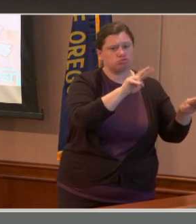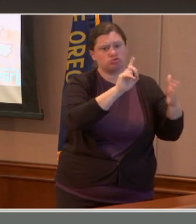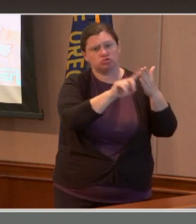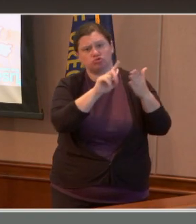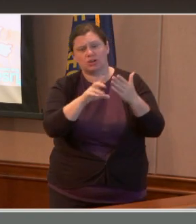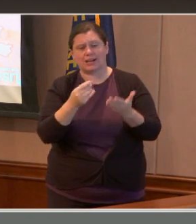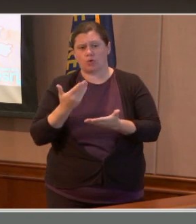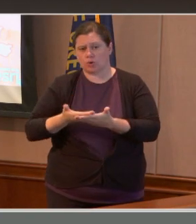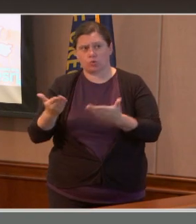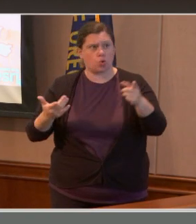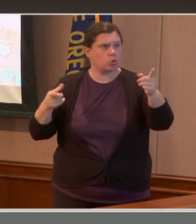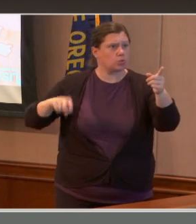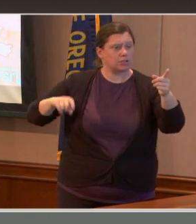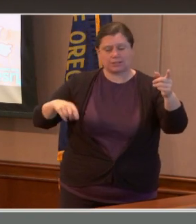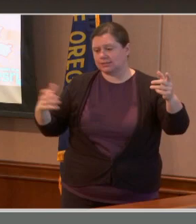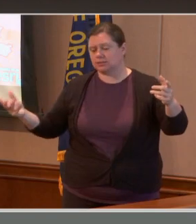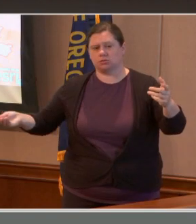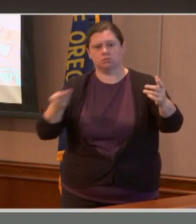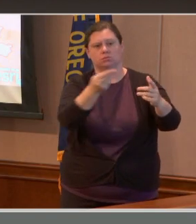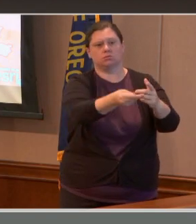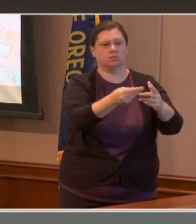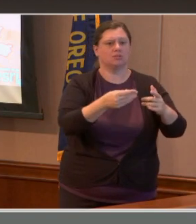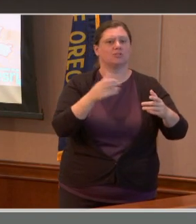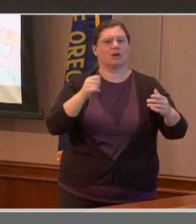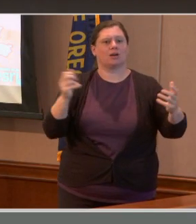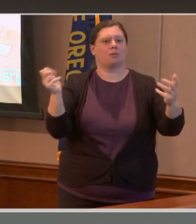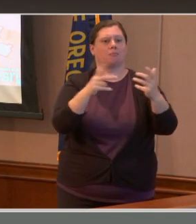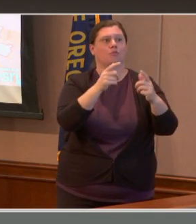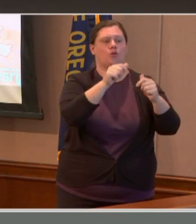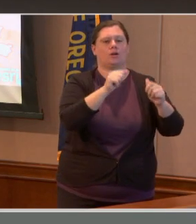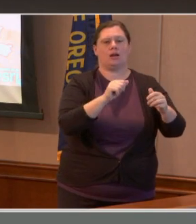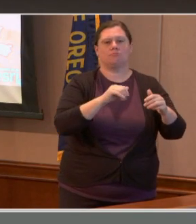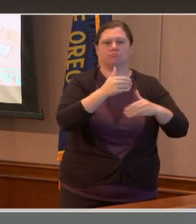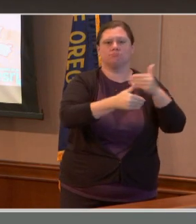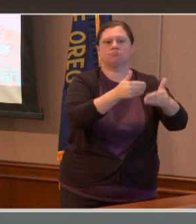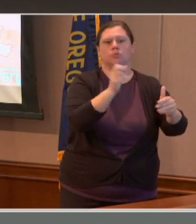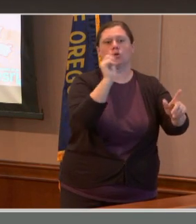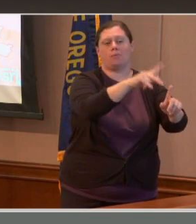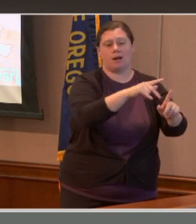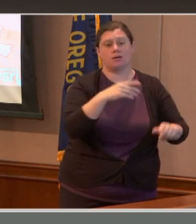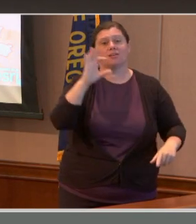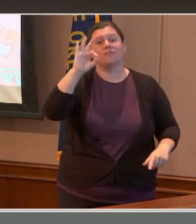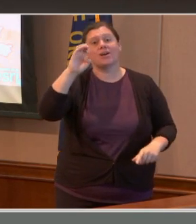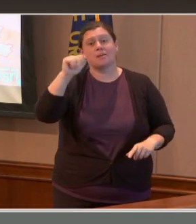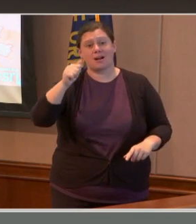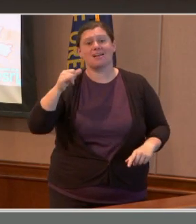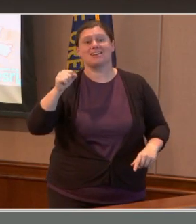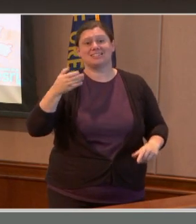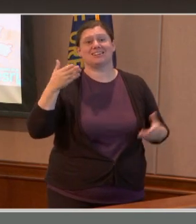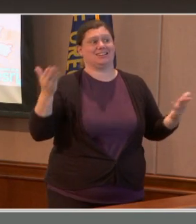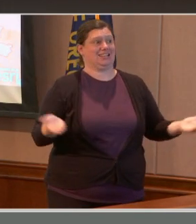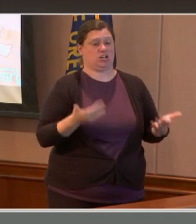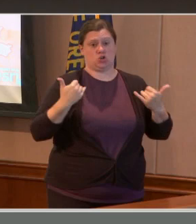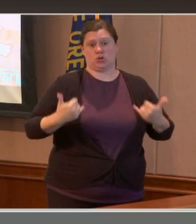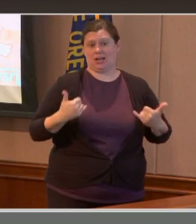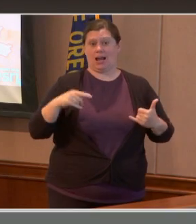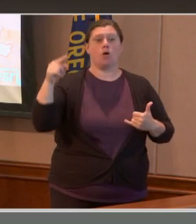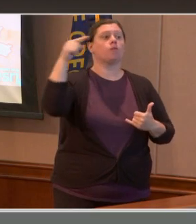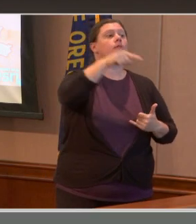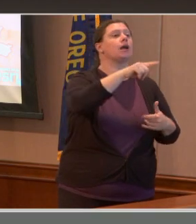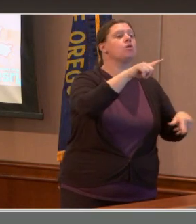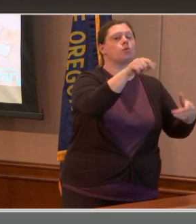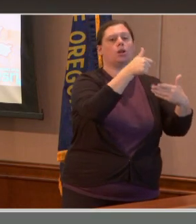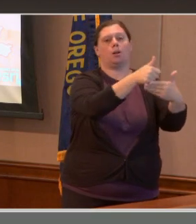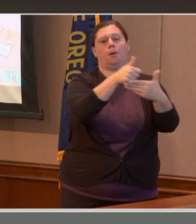FEMA is now on site and is assisting us. And we will continue coordinating individual assistance